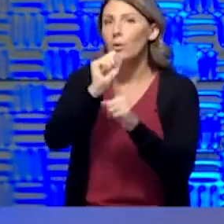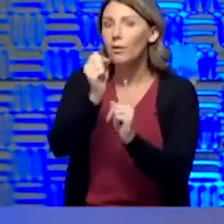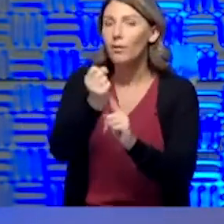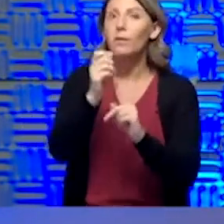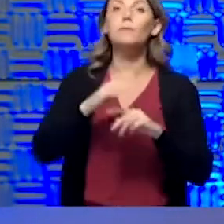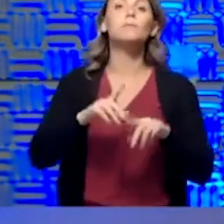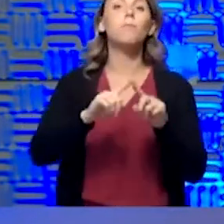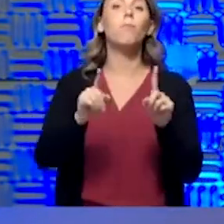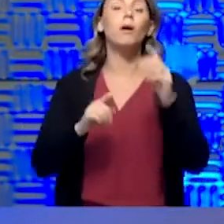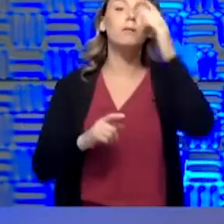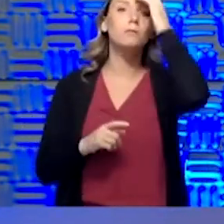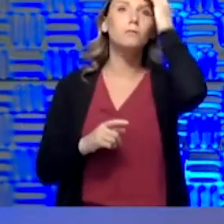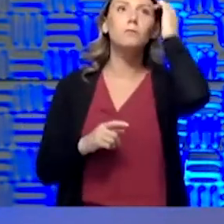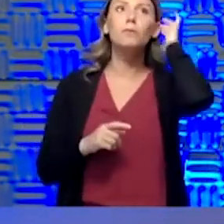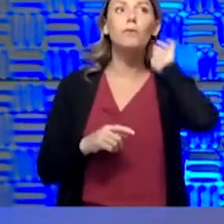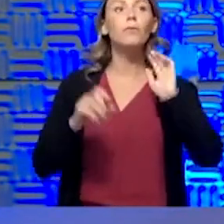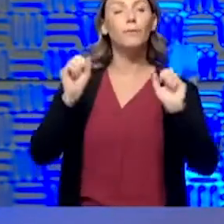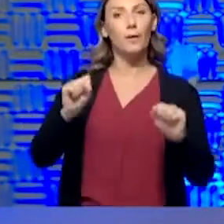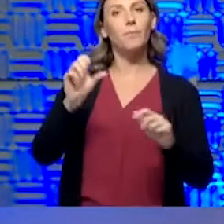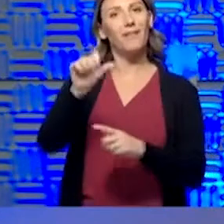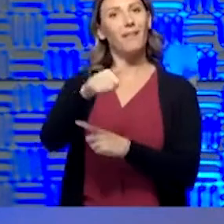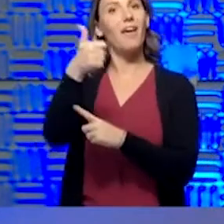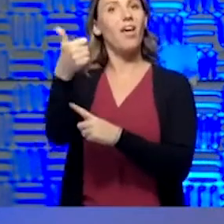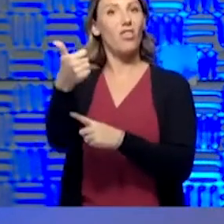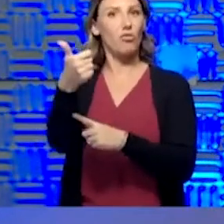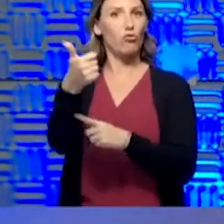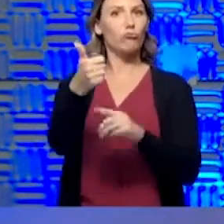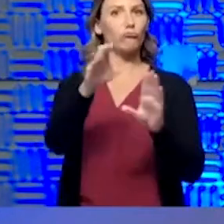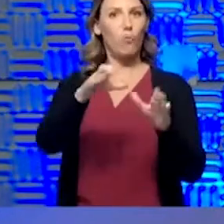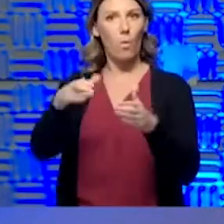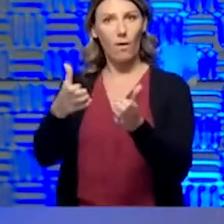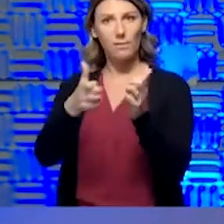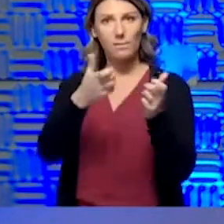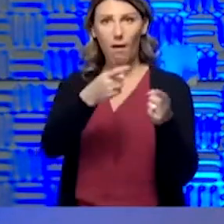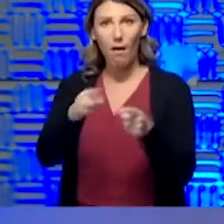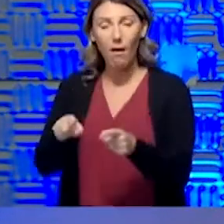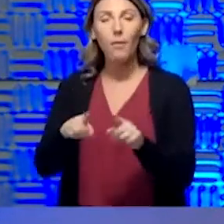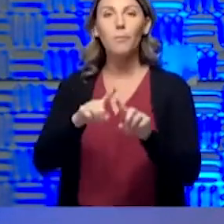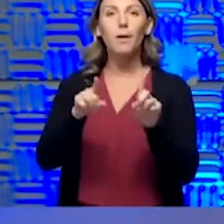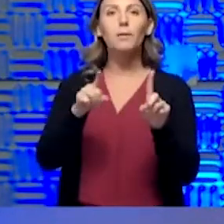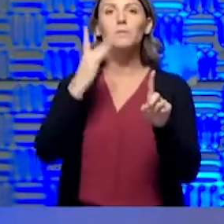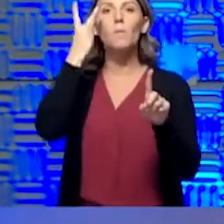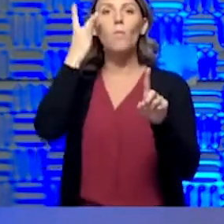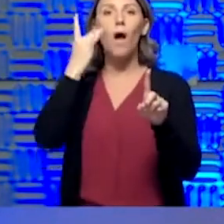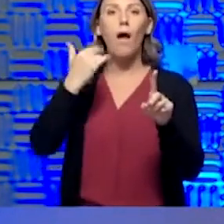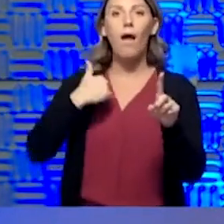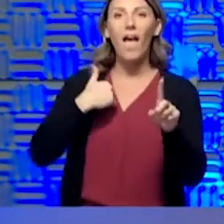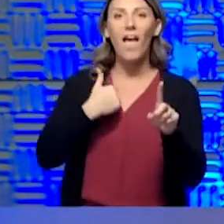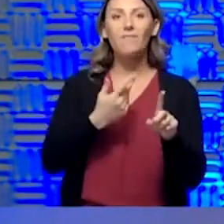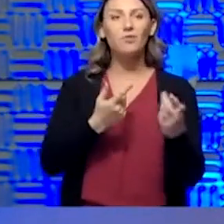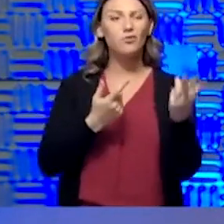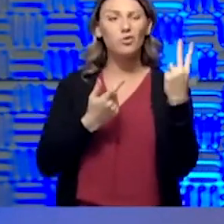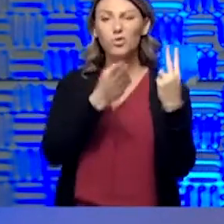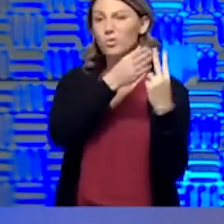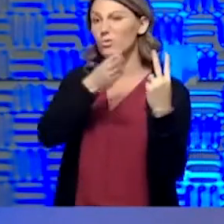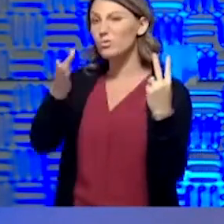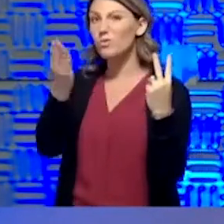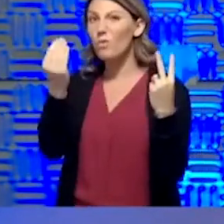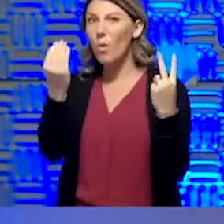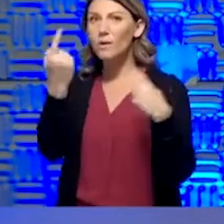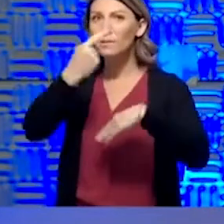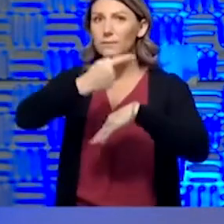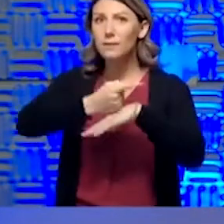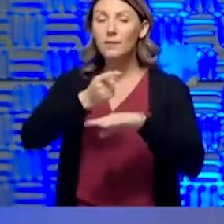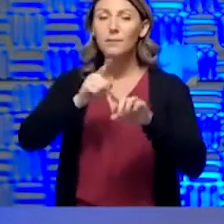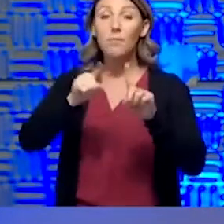there can be other courses. But those are why, you know, we have the 2 to 14 days. But then, yes, after you